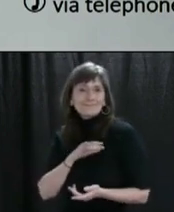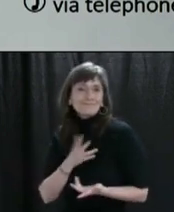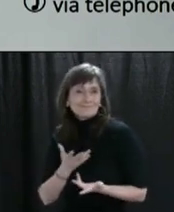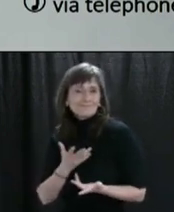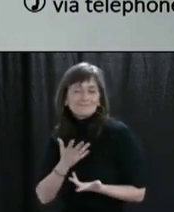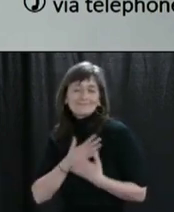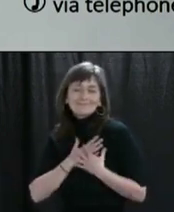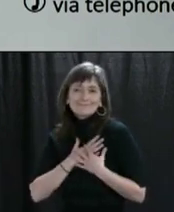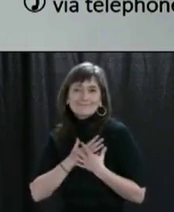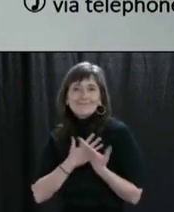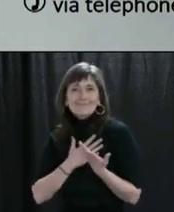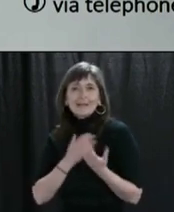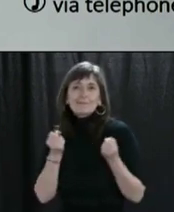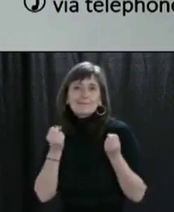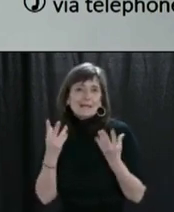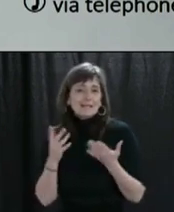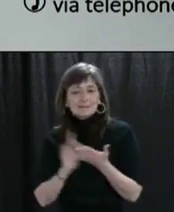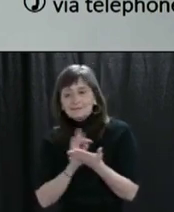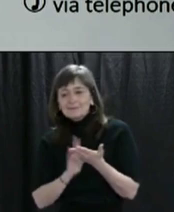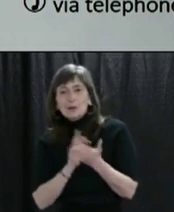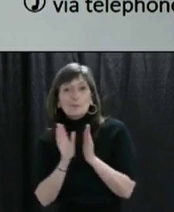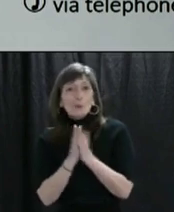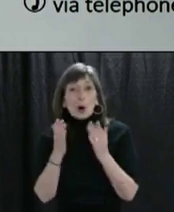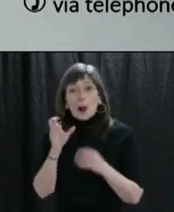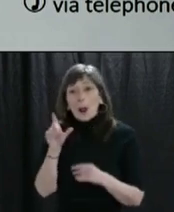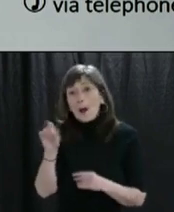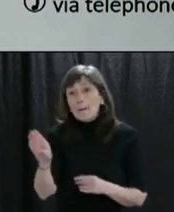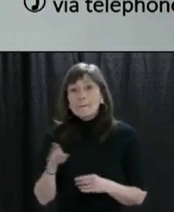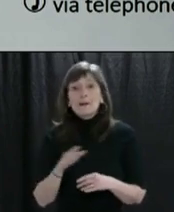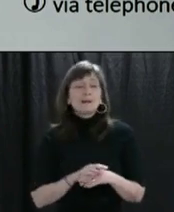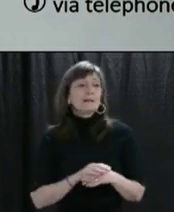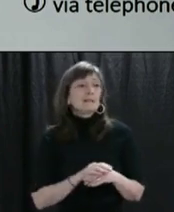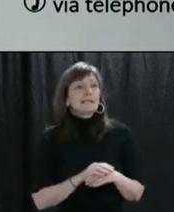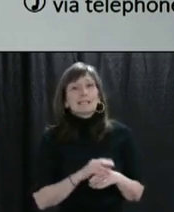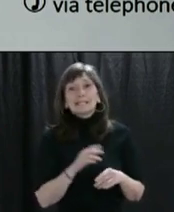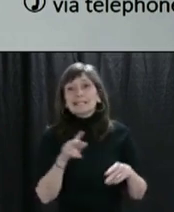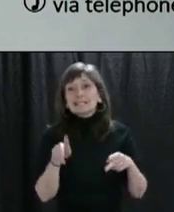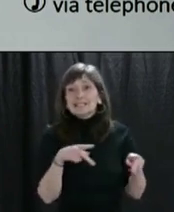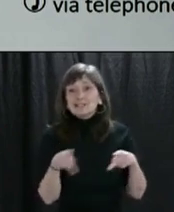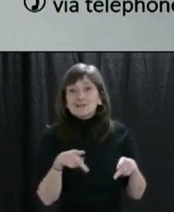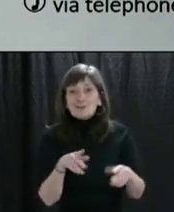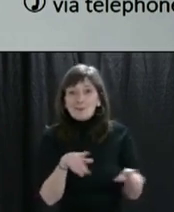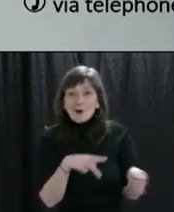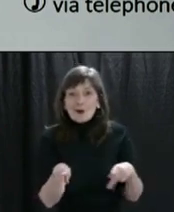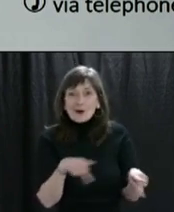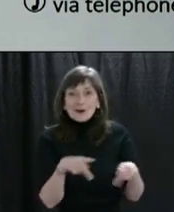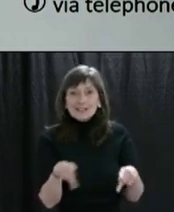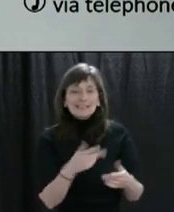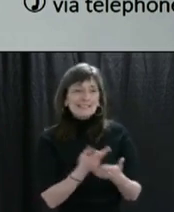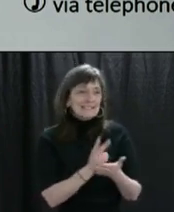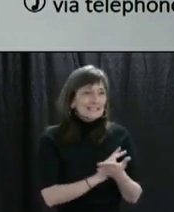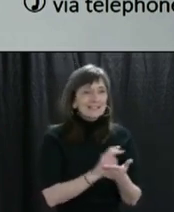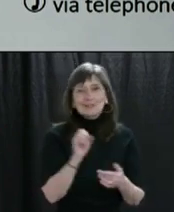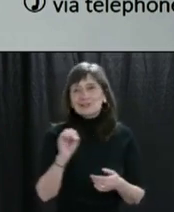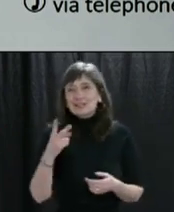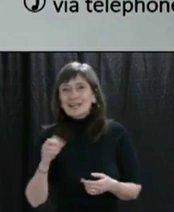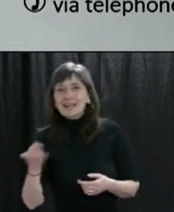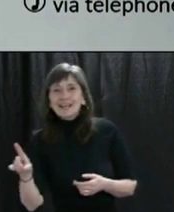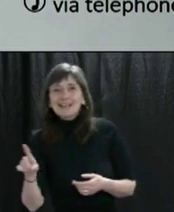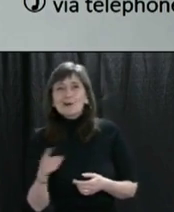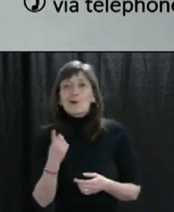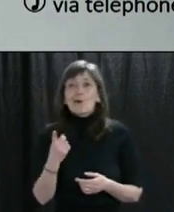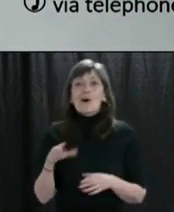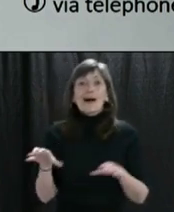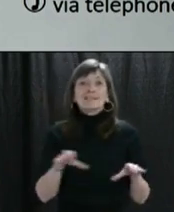many examples through social media from book clubs and shed and kitchen parties to music, singing, and recitations, and even a virtual group